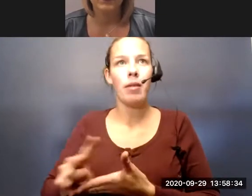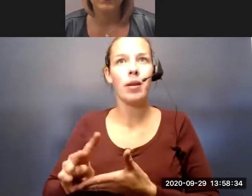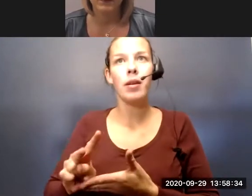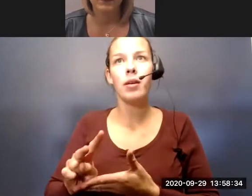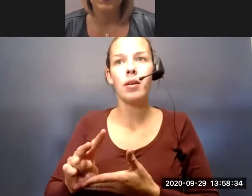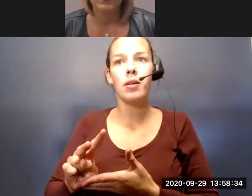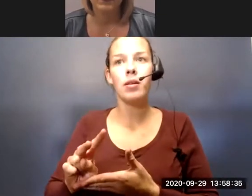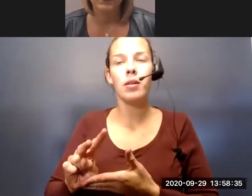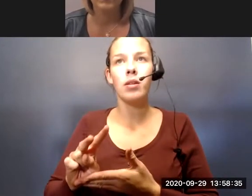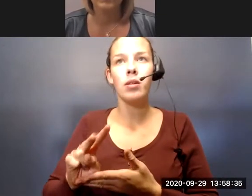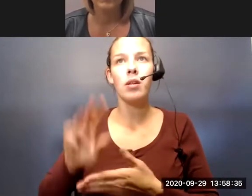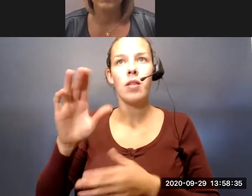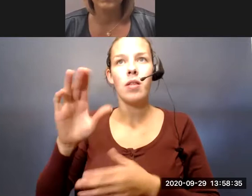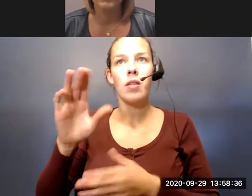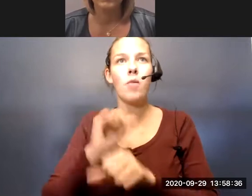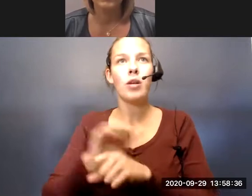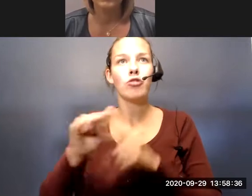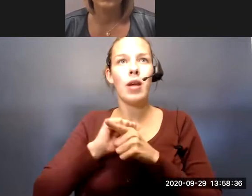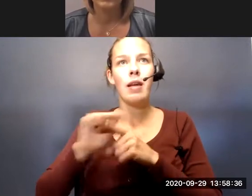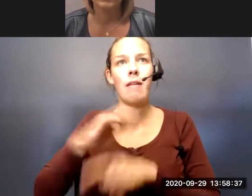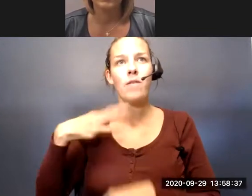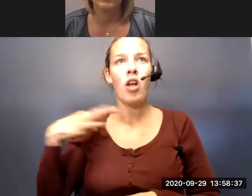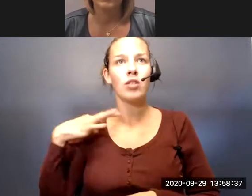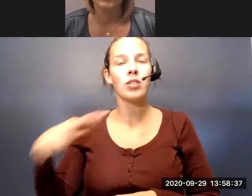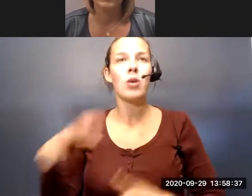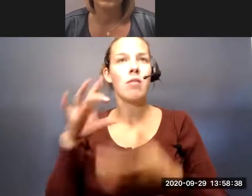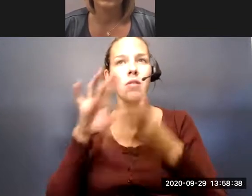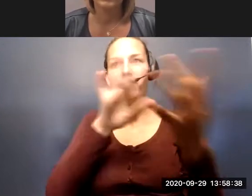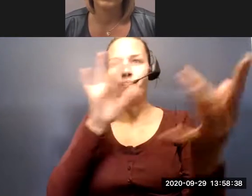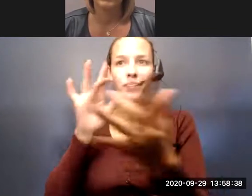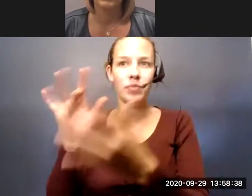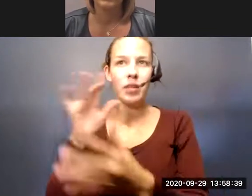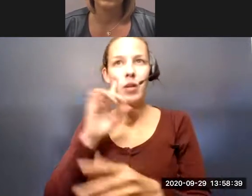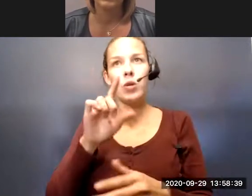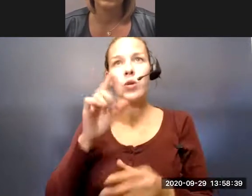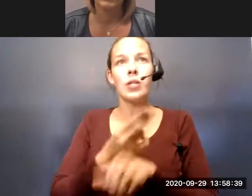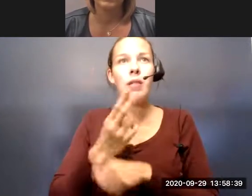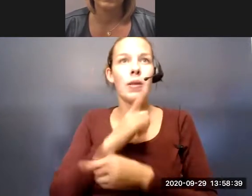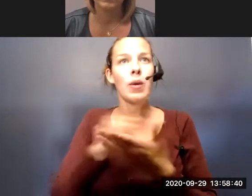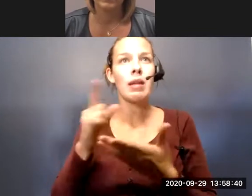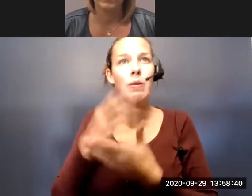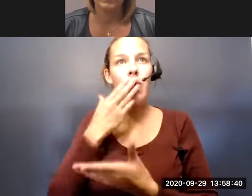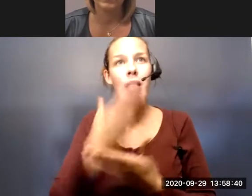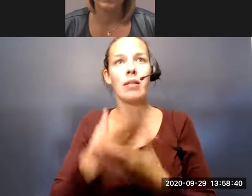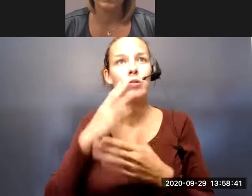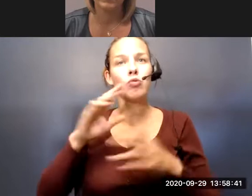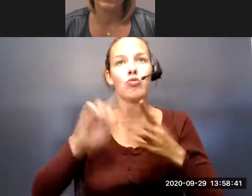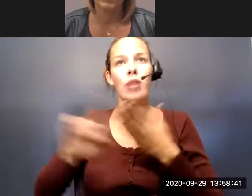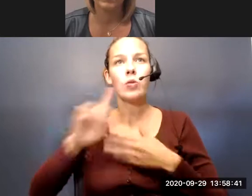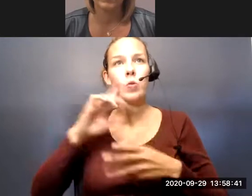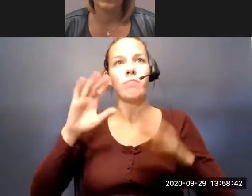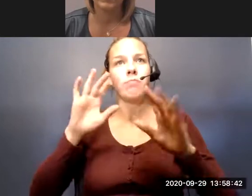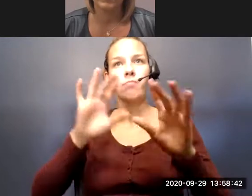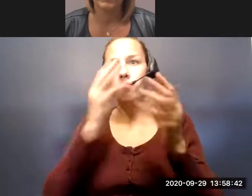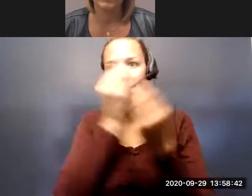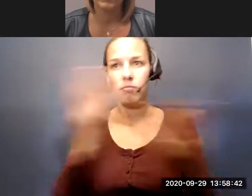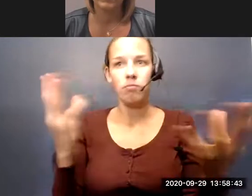their employees and trained volunteers are reaching out to individuals and using these weekly wellness checks to touch base with individuals, make sure their